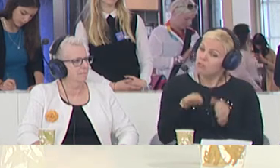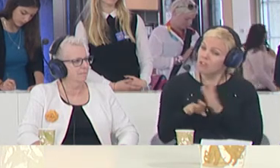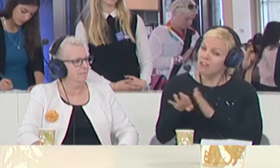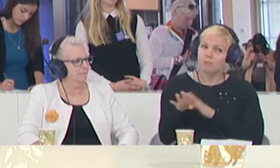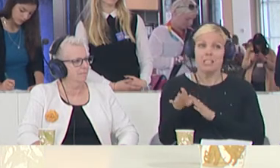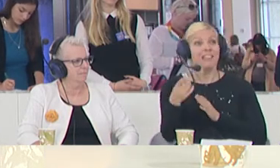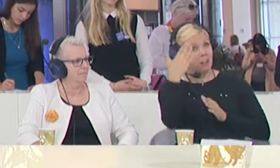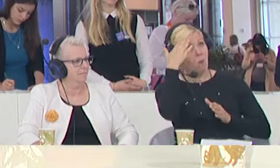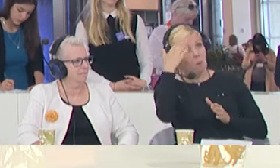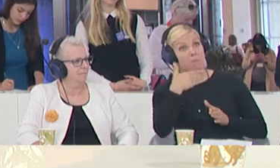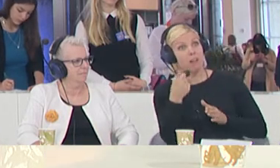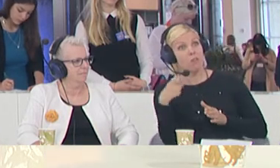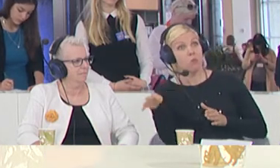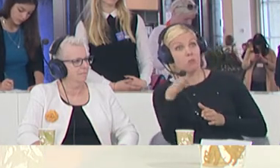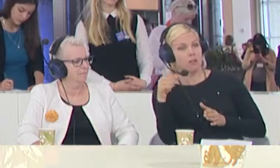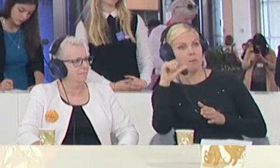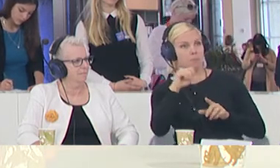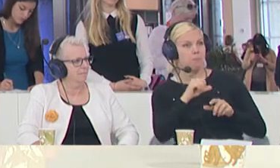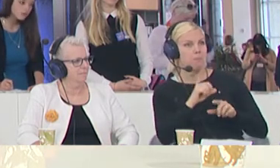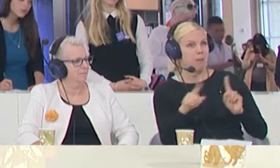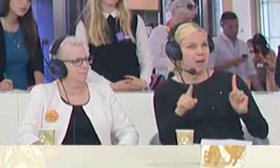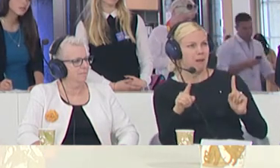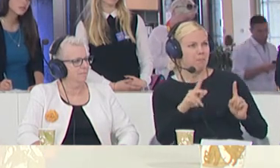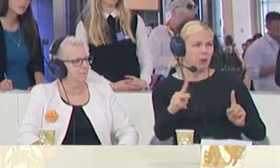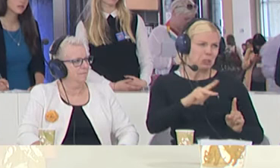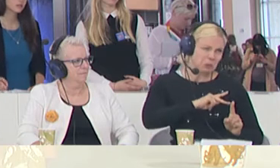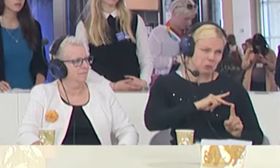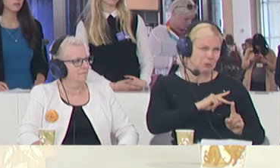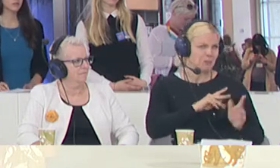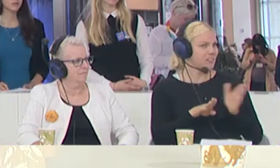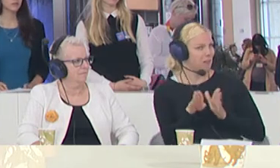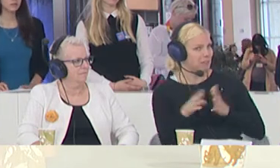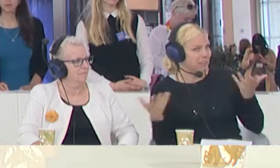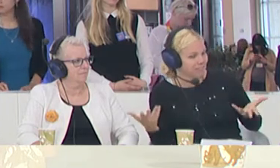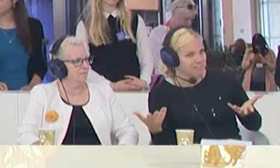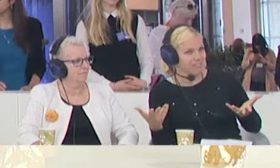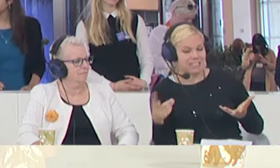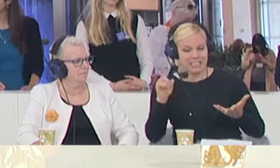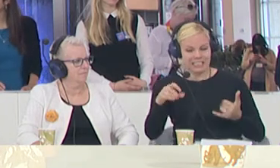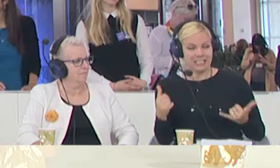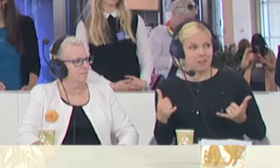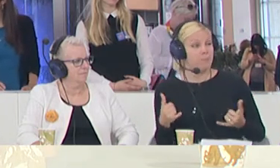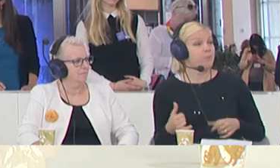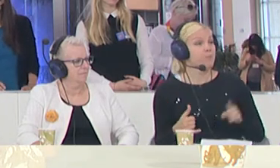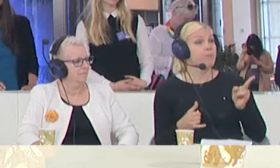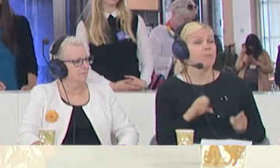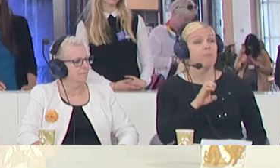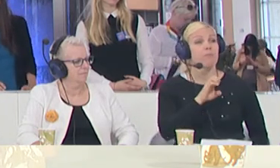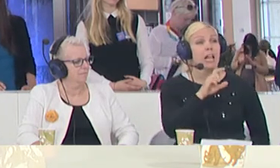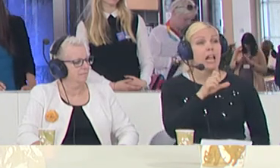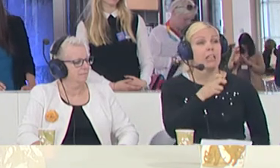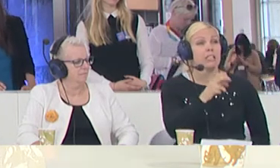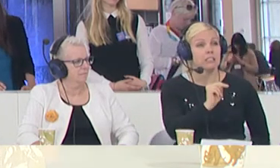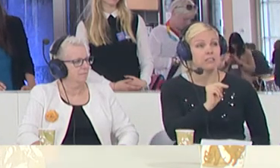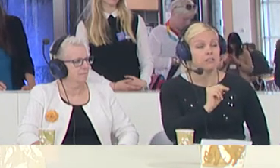for the personal development. Alan, immigration works for Europe. If you look statistically at who comes, the contribution they